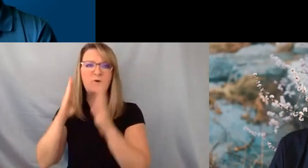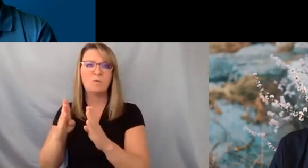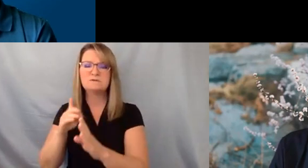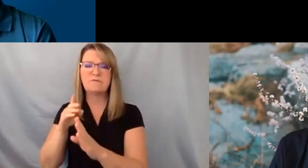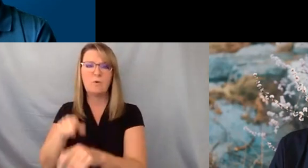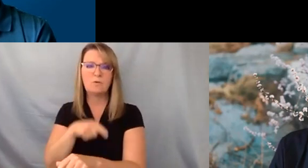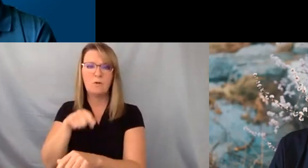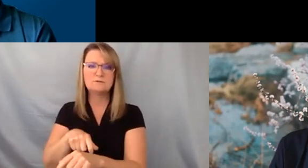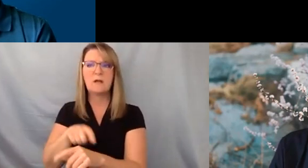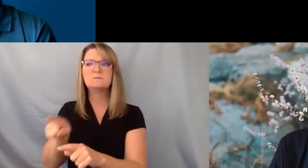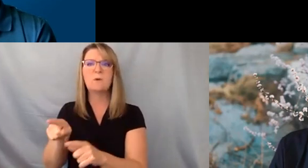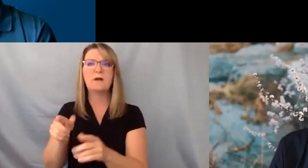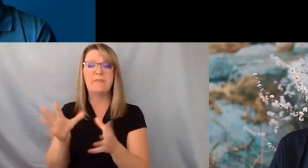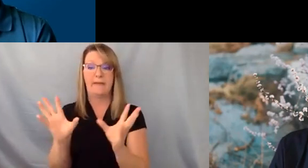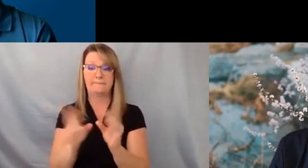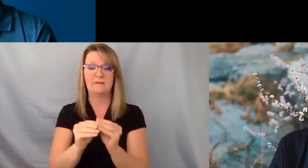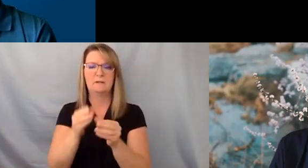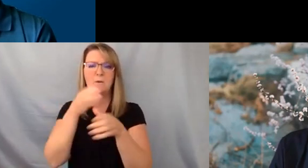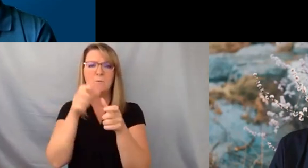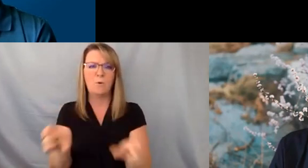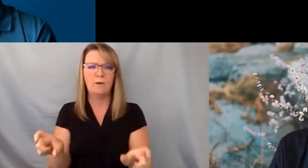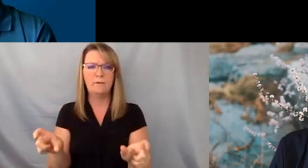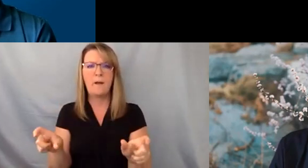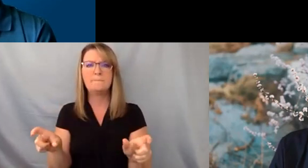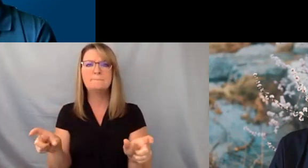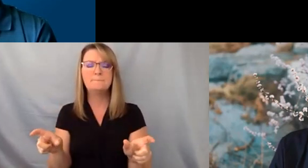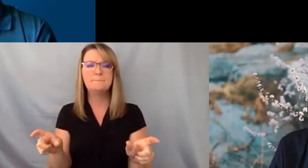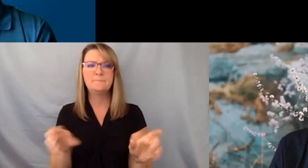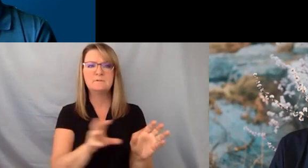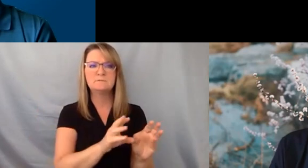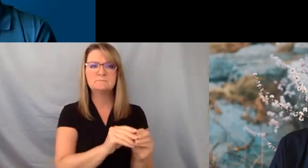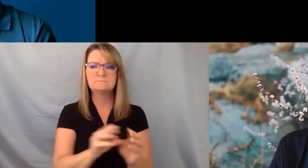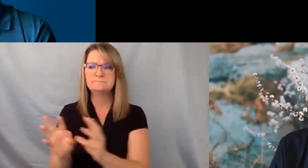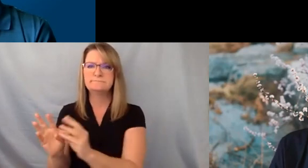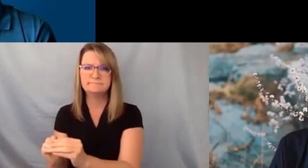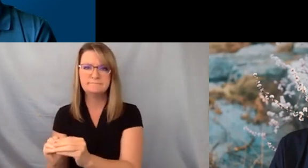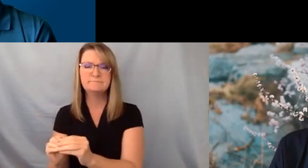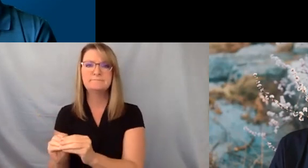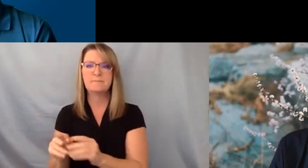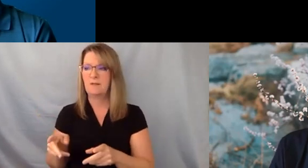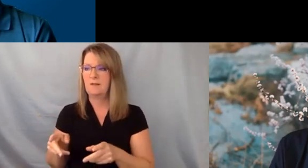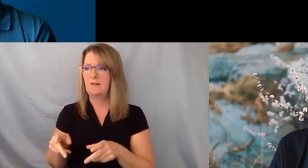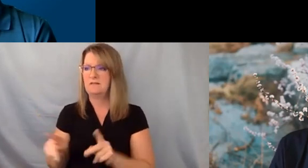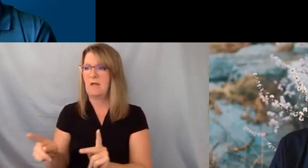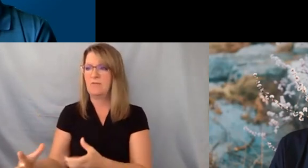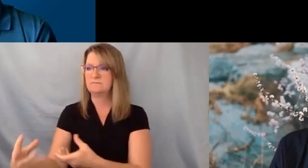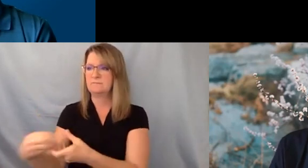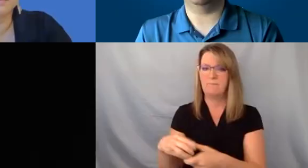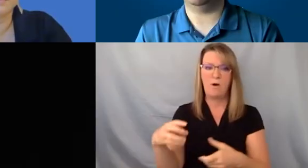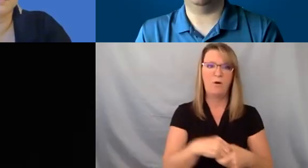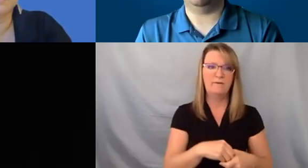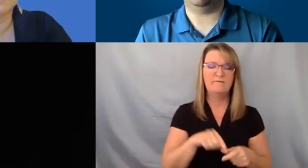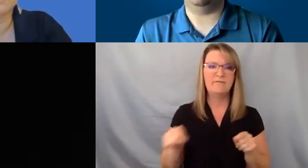having to break up things and make it um allowing them to be part of it and